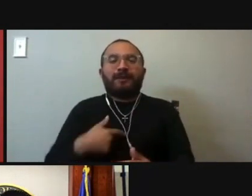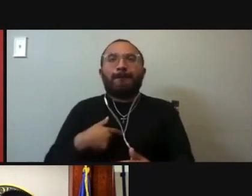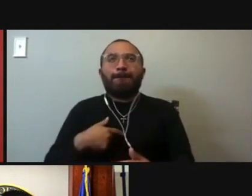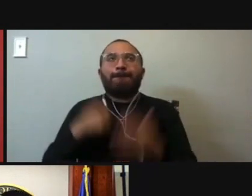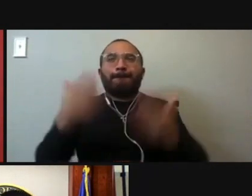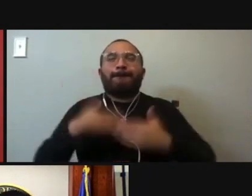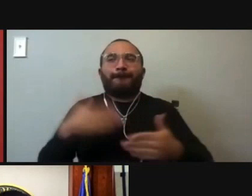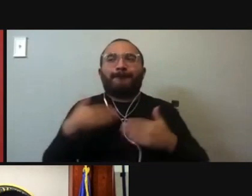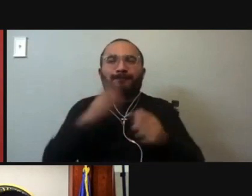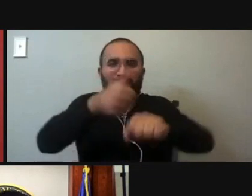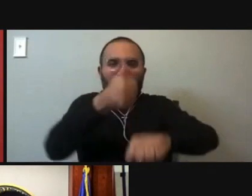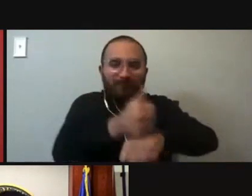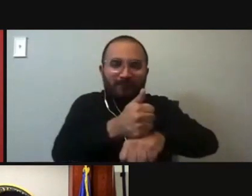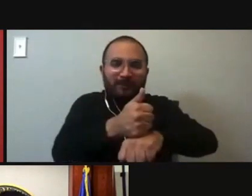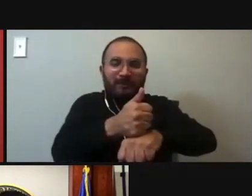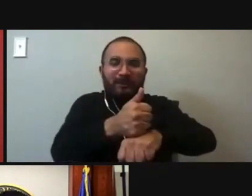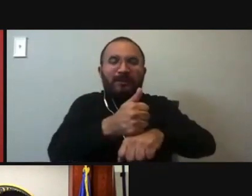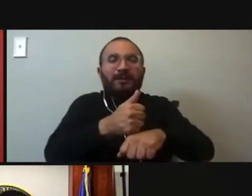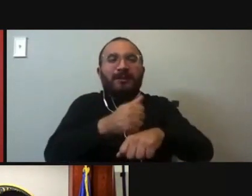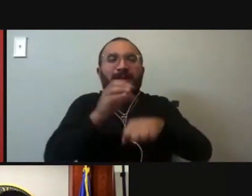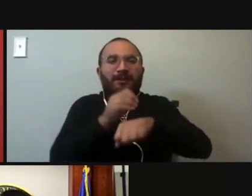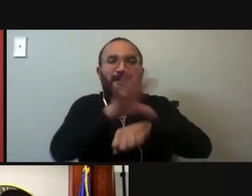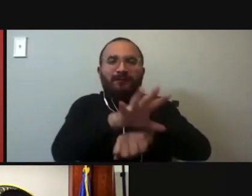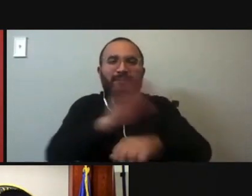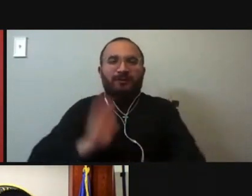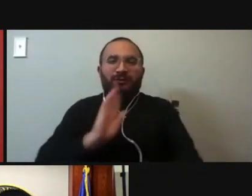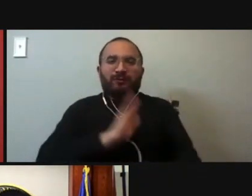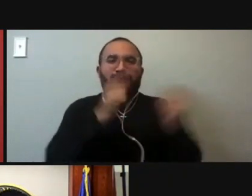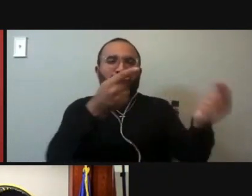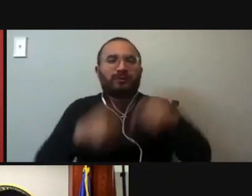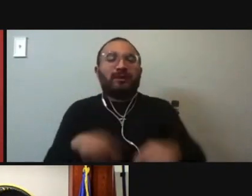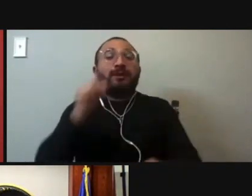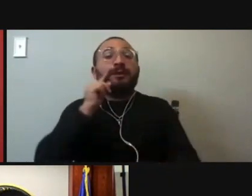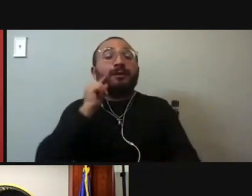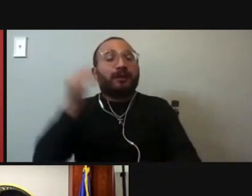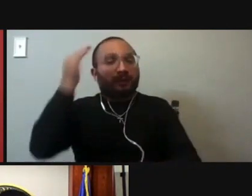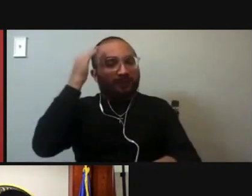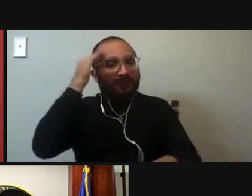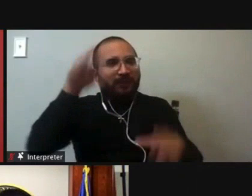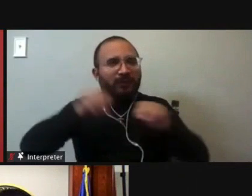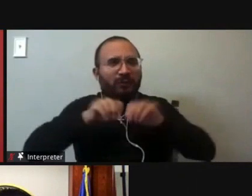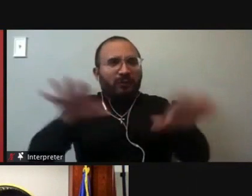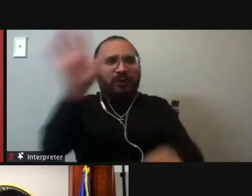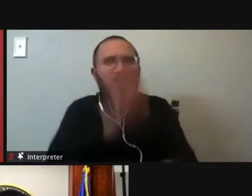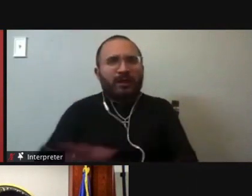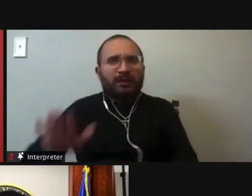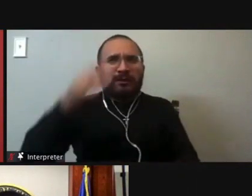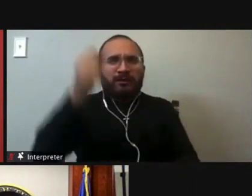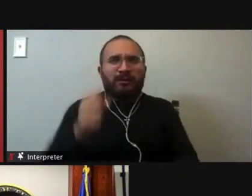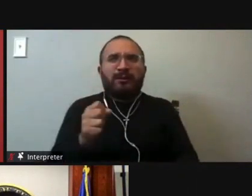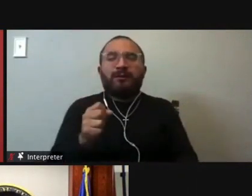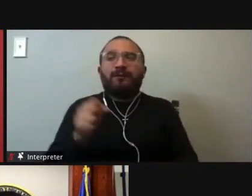founding advisory boards of MOVE when we came into San Antonio and now we're spreading across South Texas